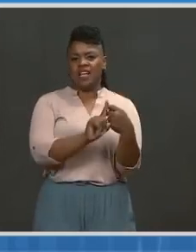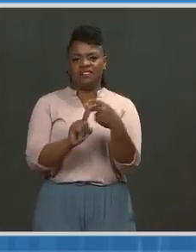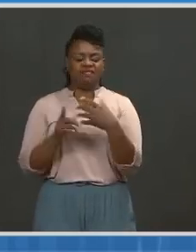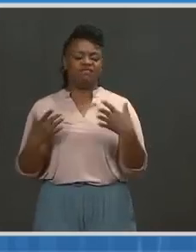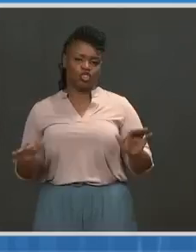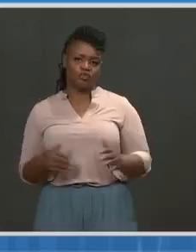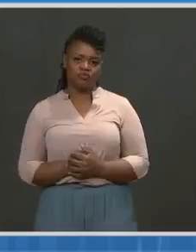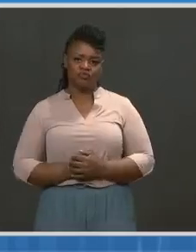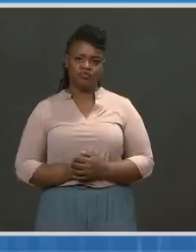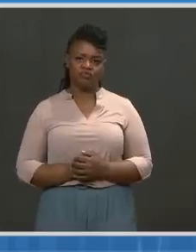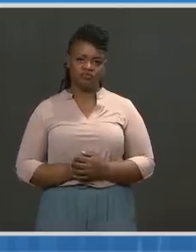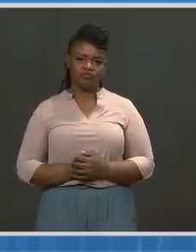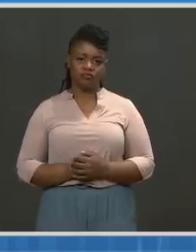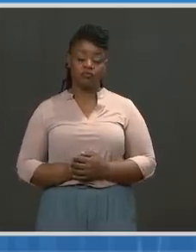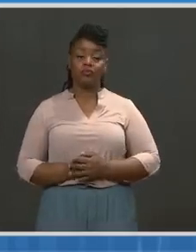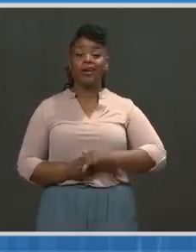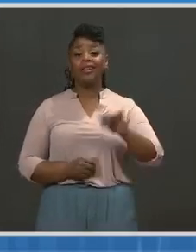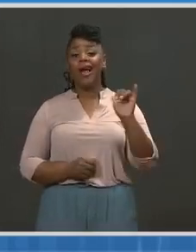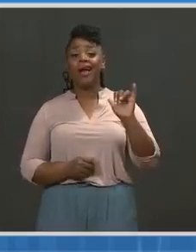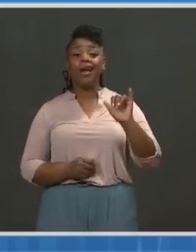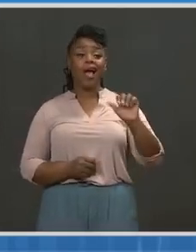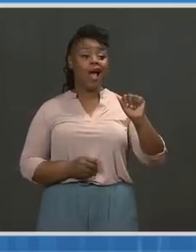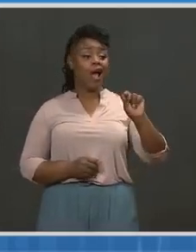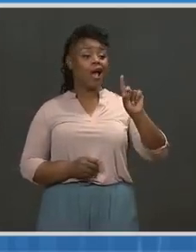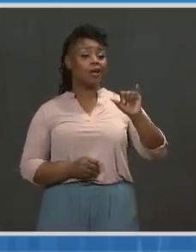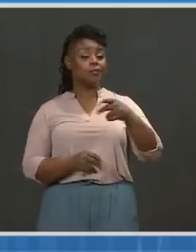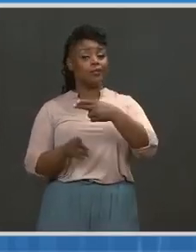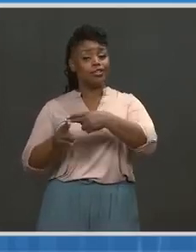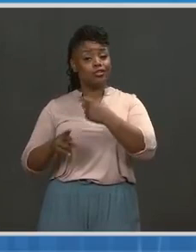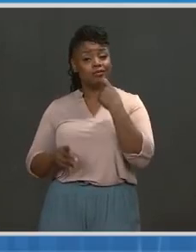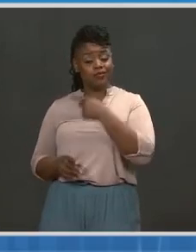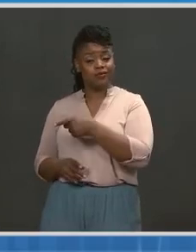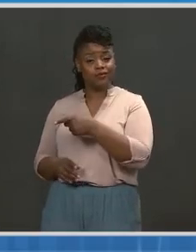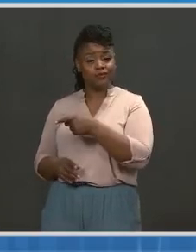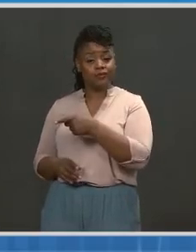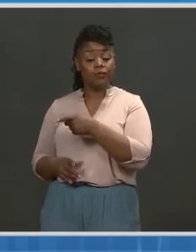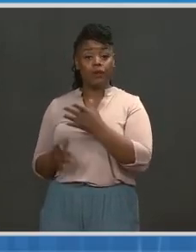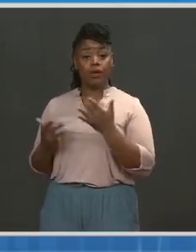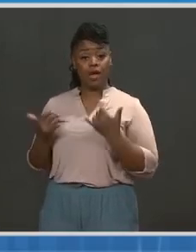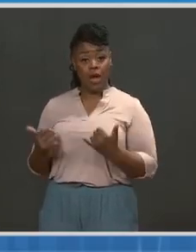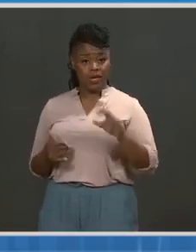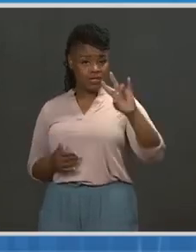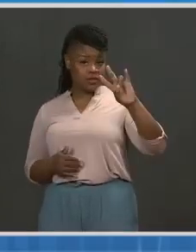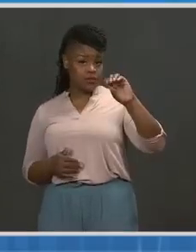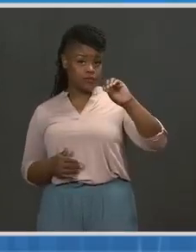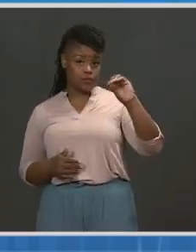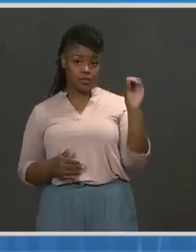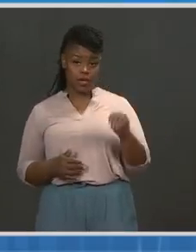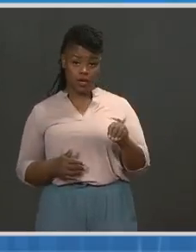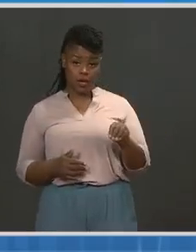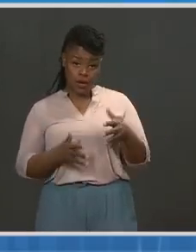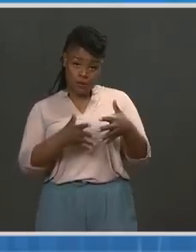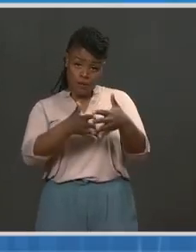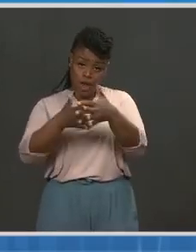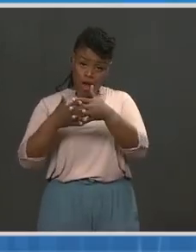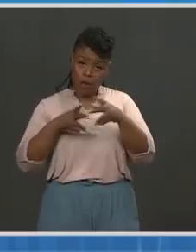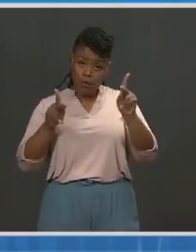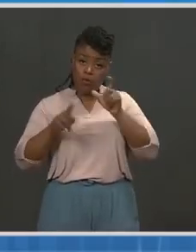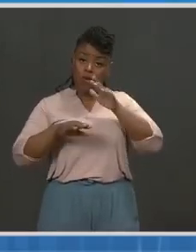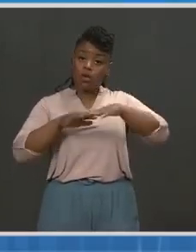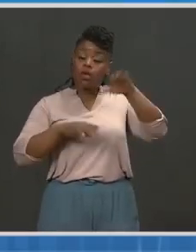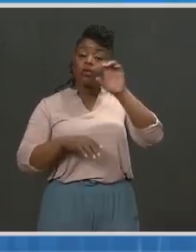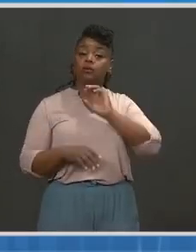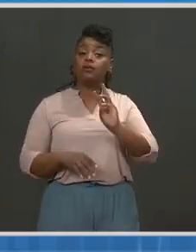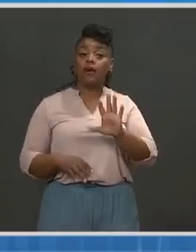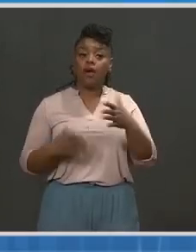two doses. So, as Andy Slavitt said, now 70 percent of Americans 65 years of age